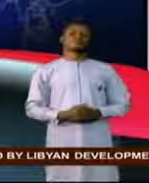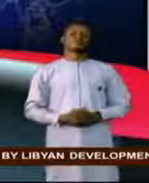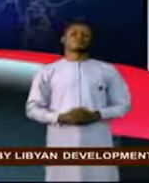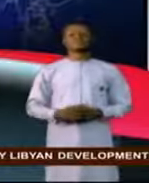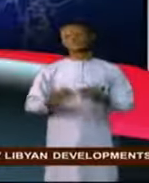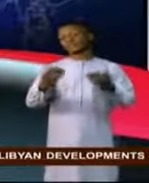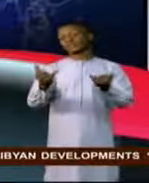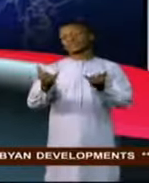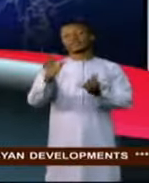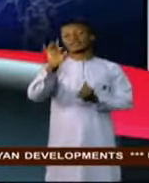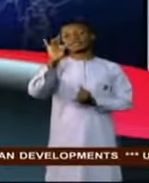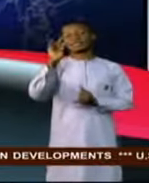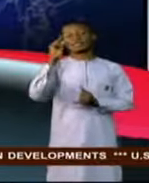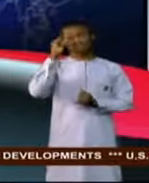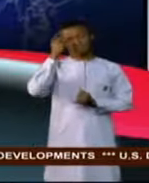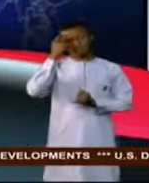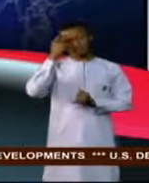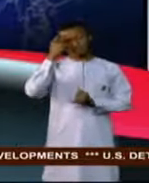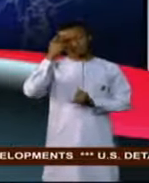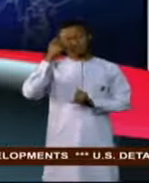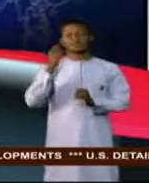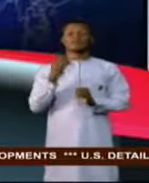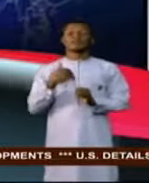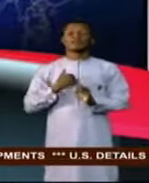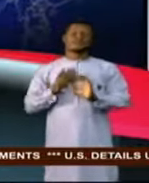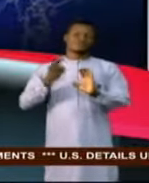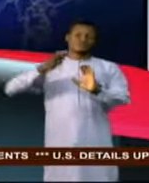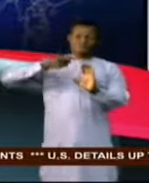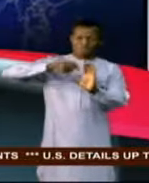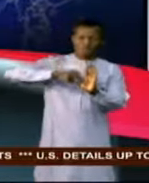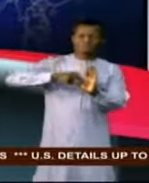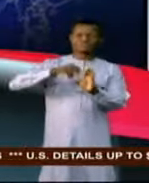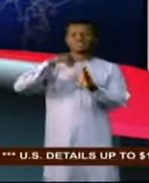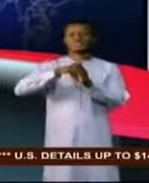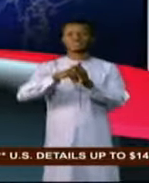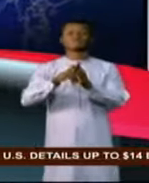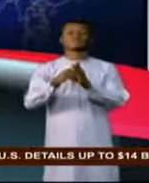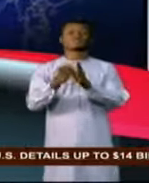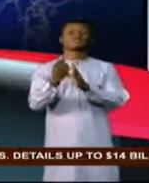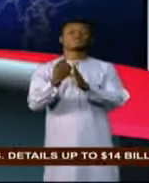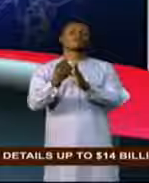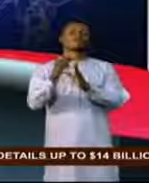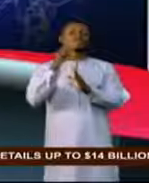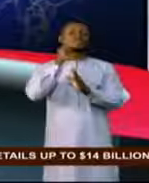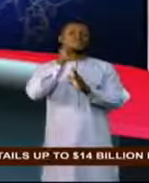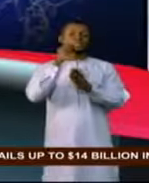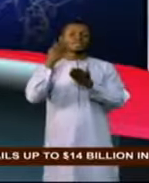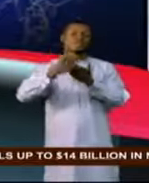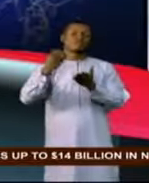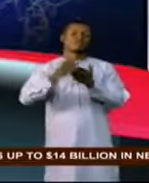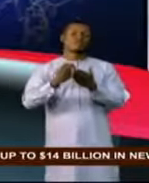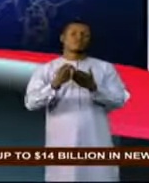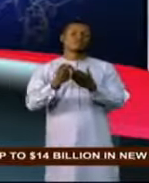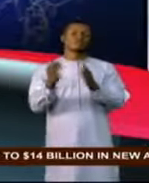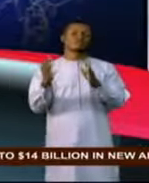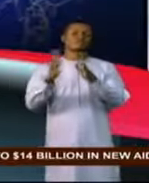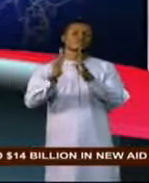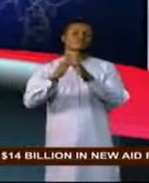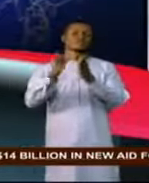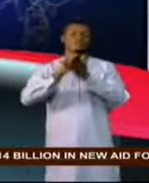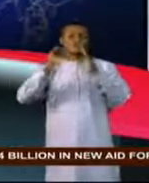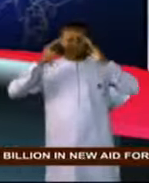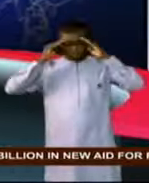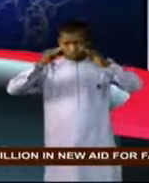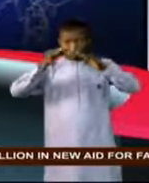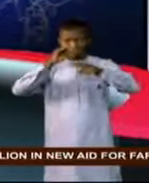Now, 18 governors are to participate in the forthcoming 26th Nigerian Economic Summit, which focuses on sub